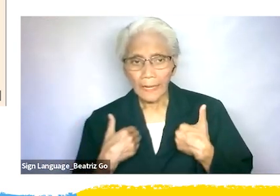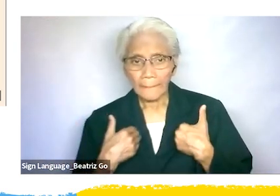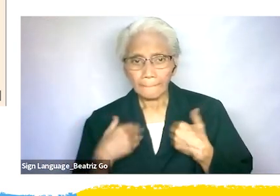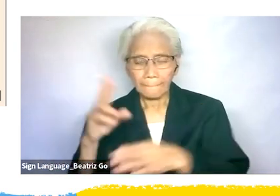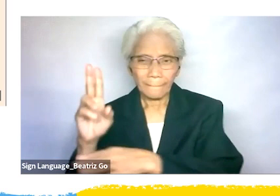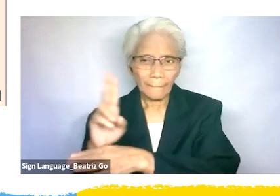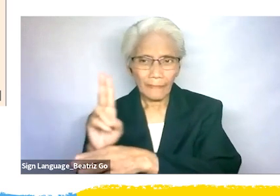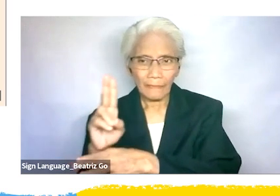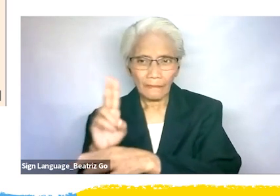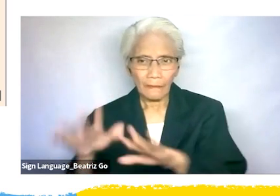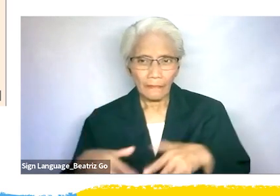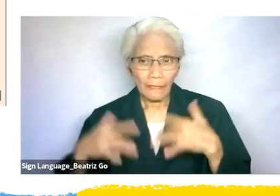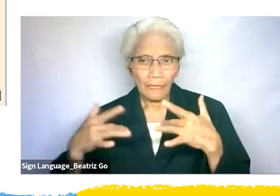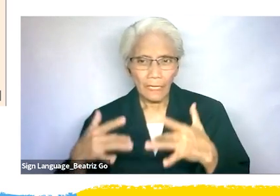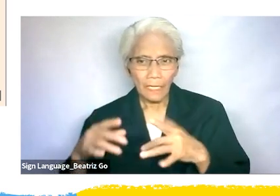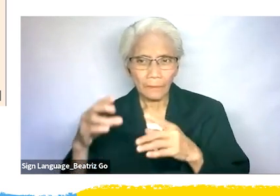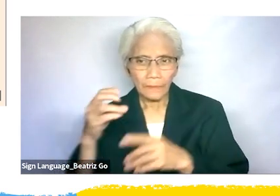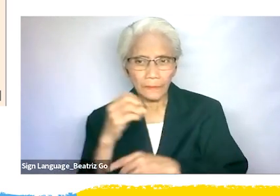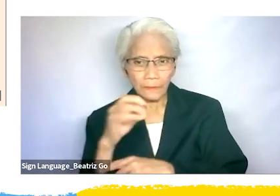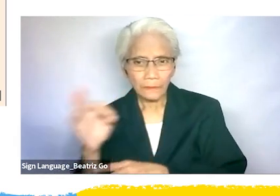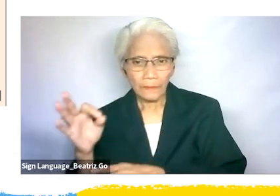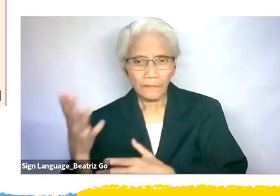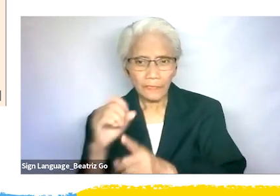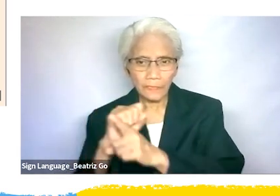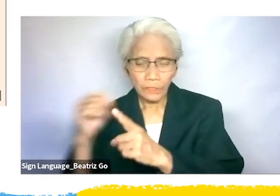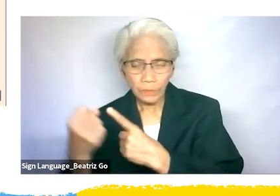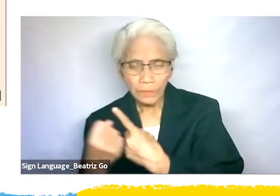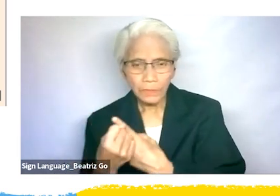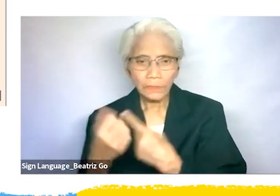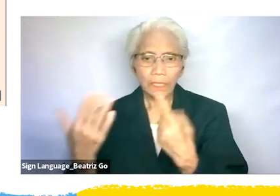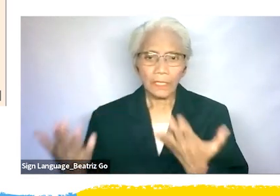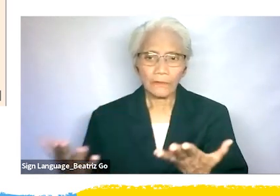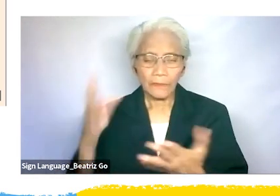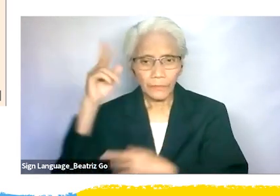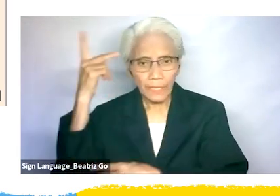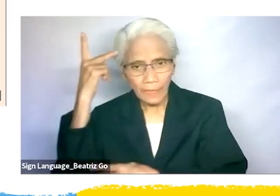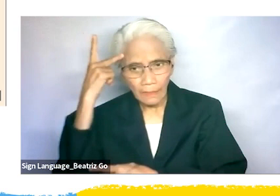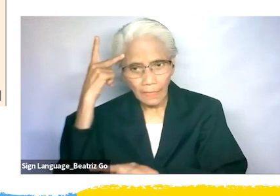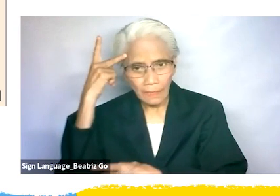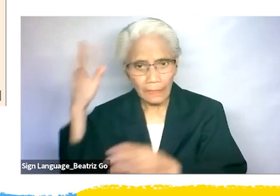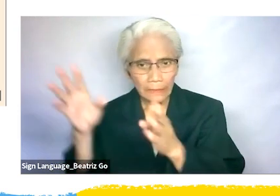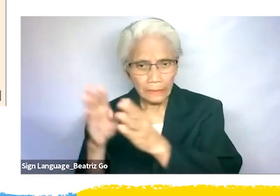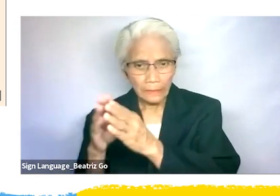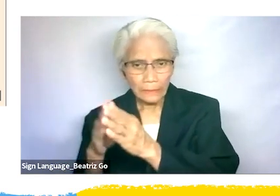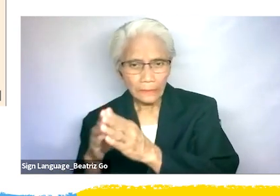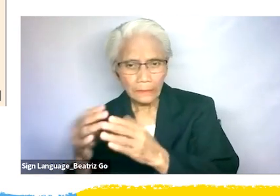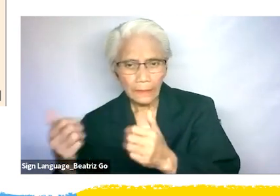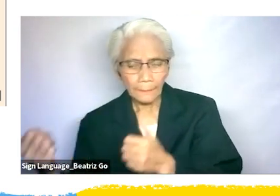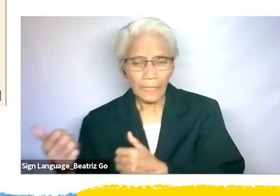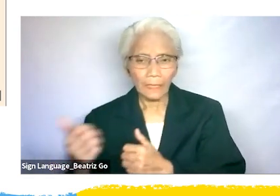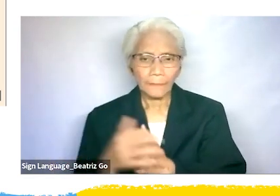the lives of the child and the situation of political assemblies. The NHRCT has made the